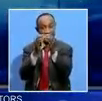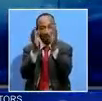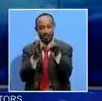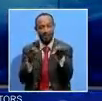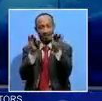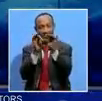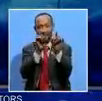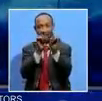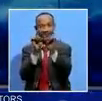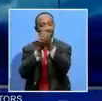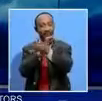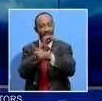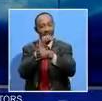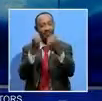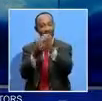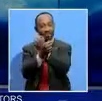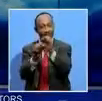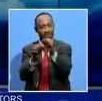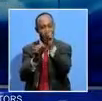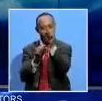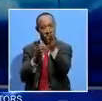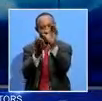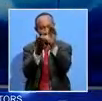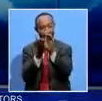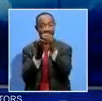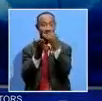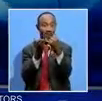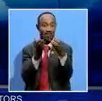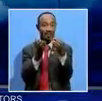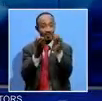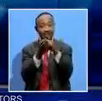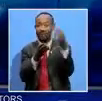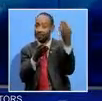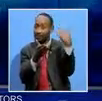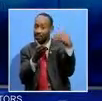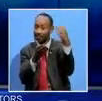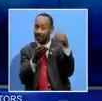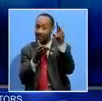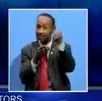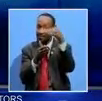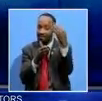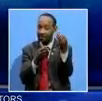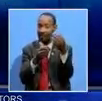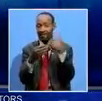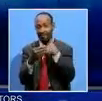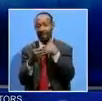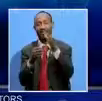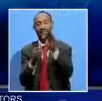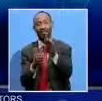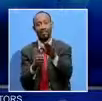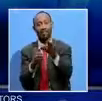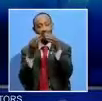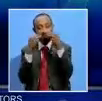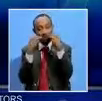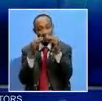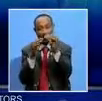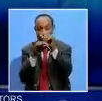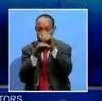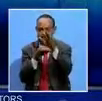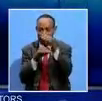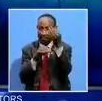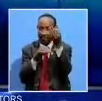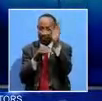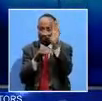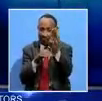as the country works to resolve credit issues that the previous regime incurred. This is according to a message posted on his